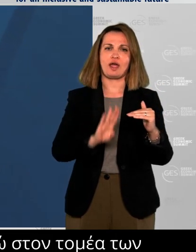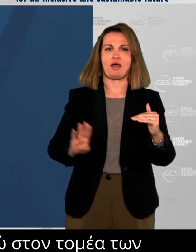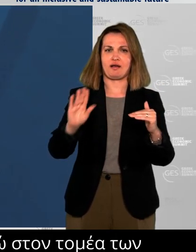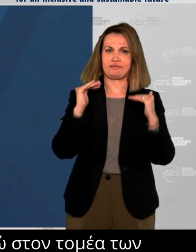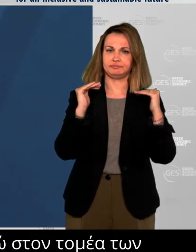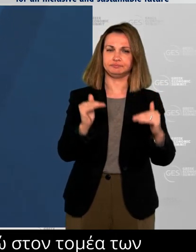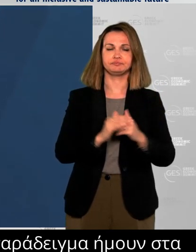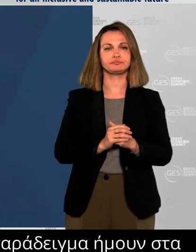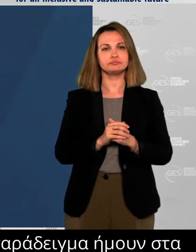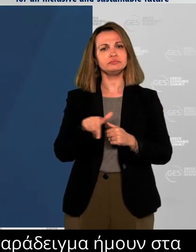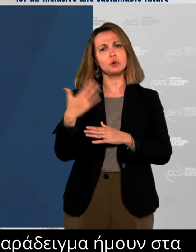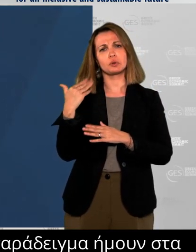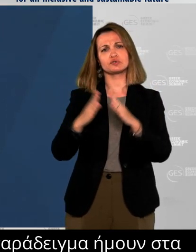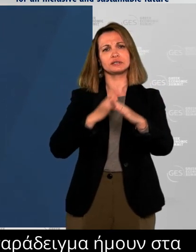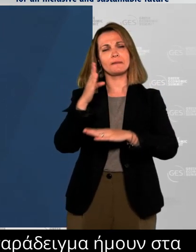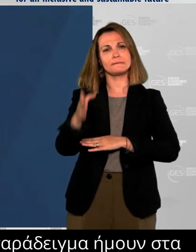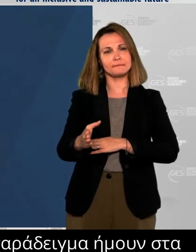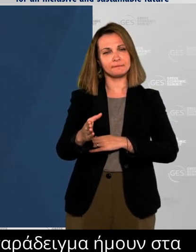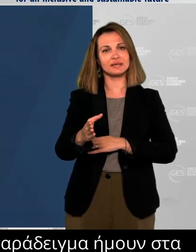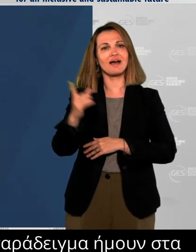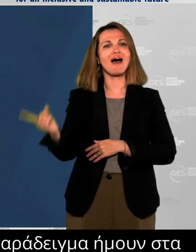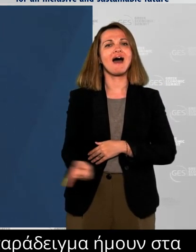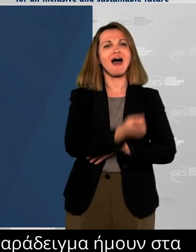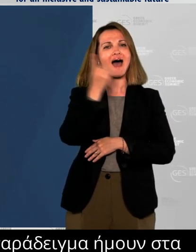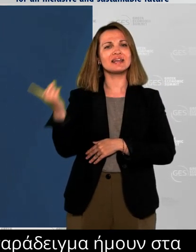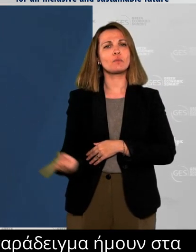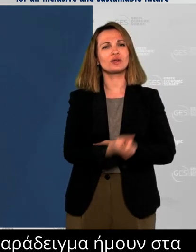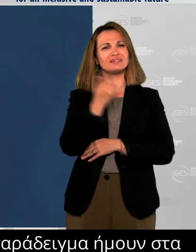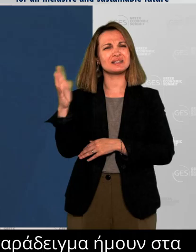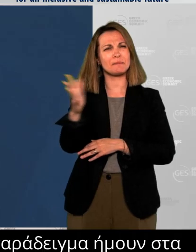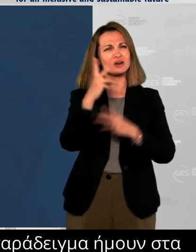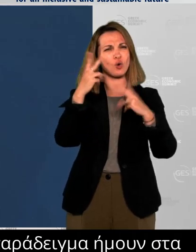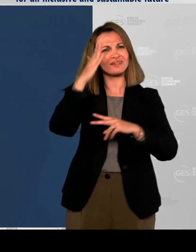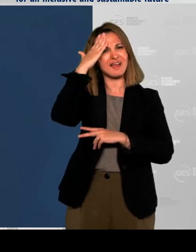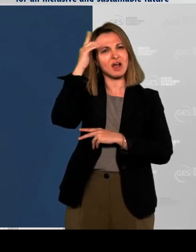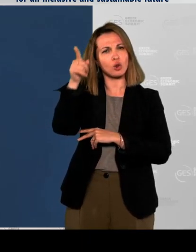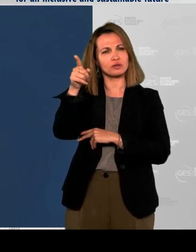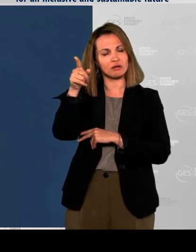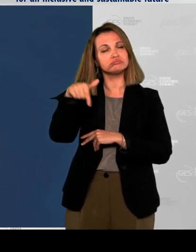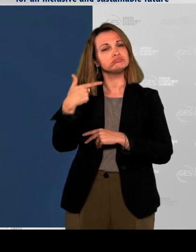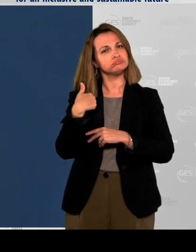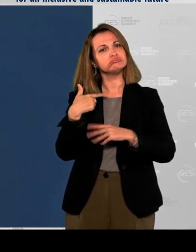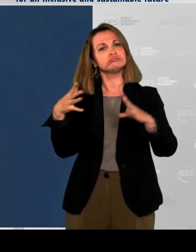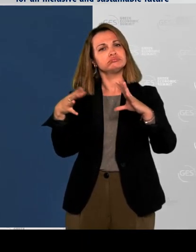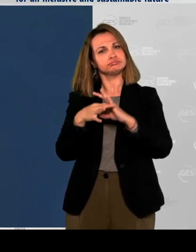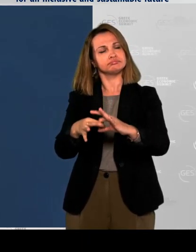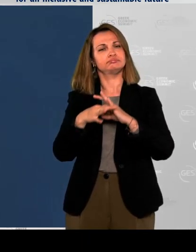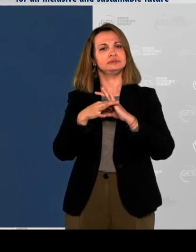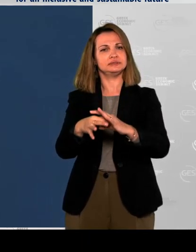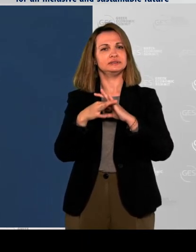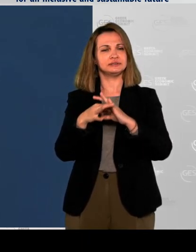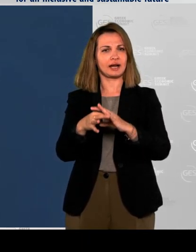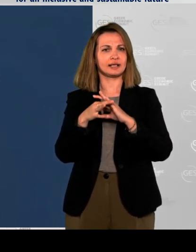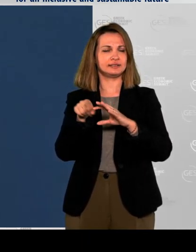There, the American firm Amoresco collaborated with ResInvest and PPC Renewables to bring the Wind Park